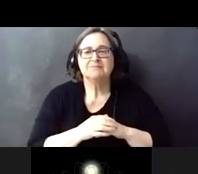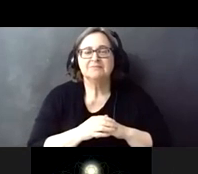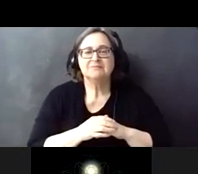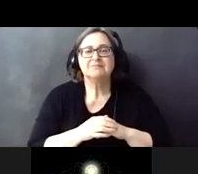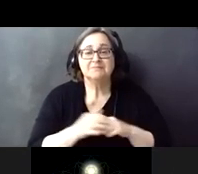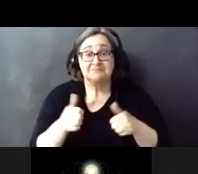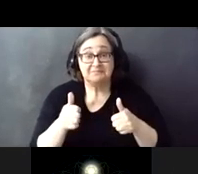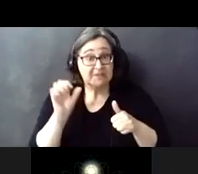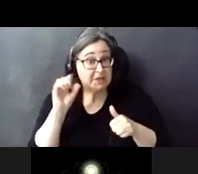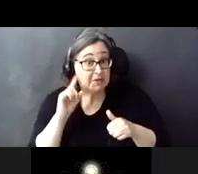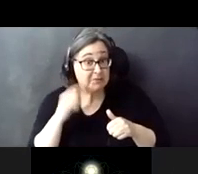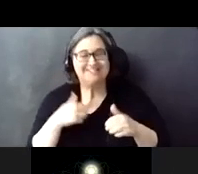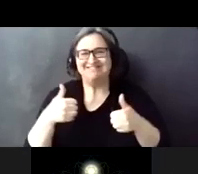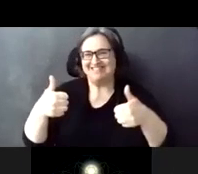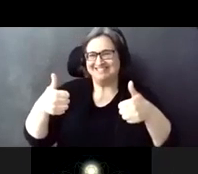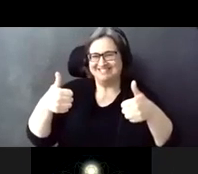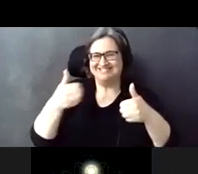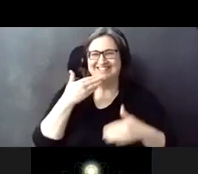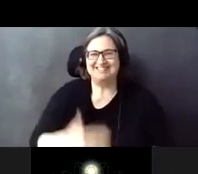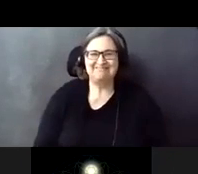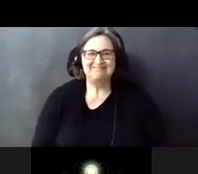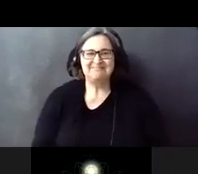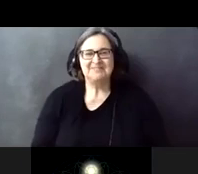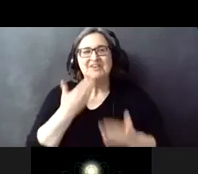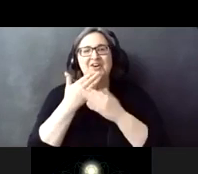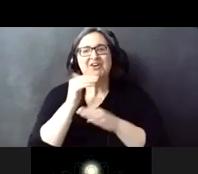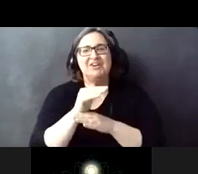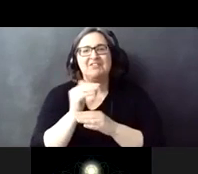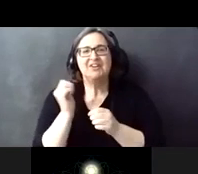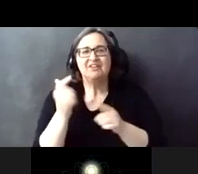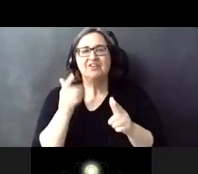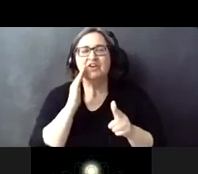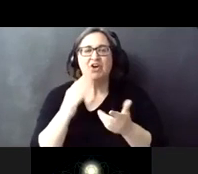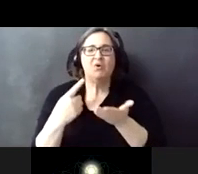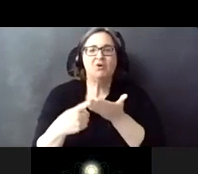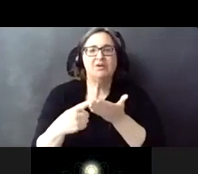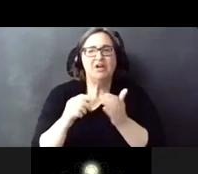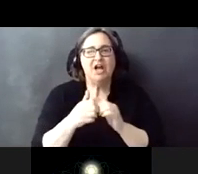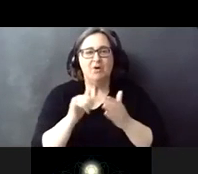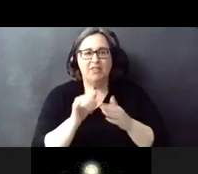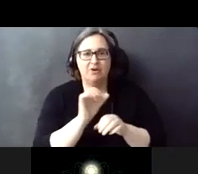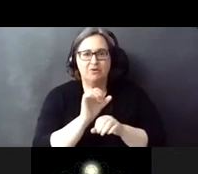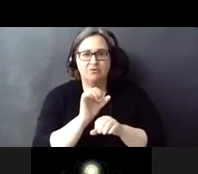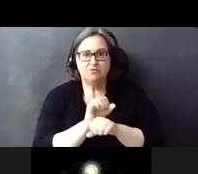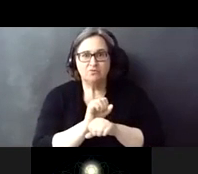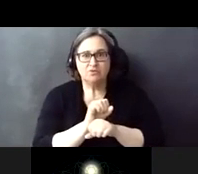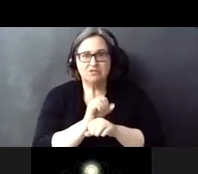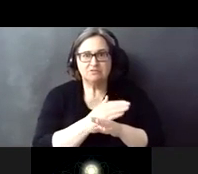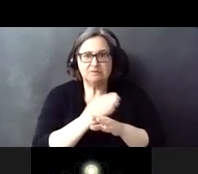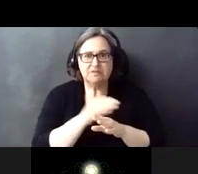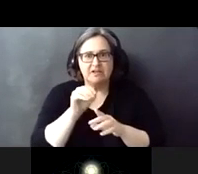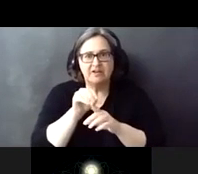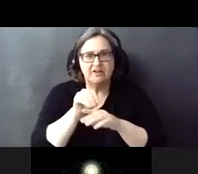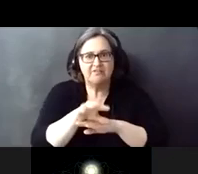okay can you guys hear me now there you go thank you good evening everyone i will be covering how would this work affect you community